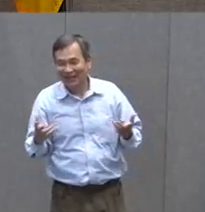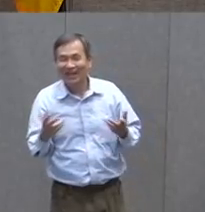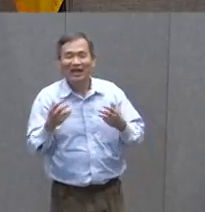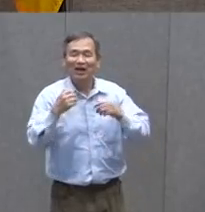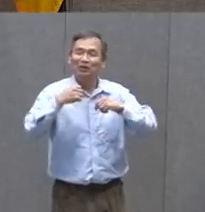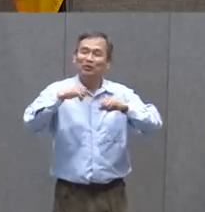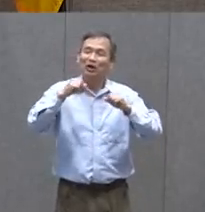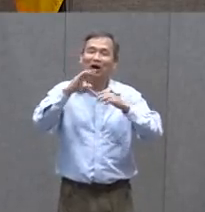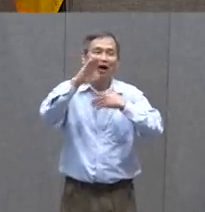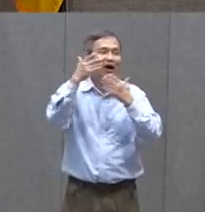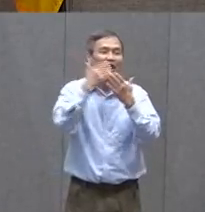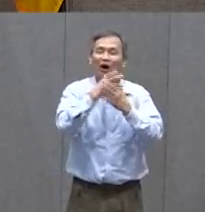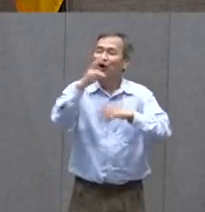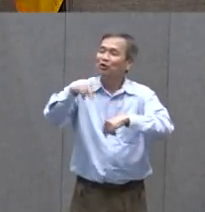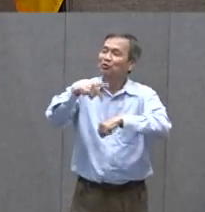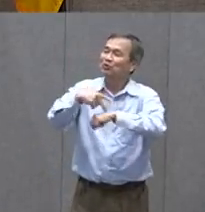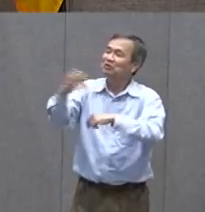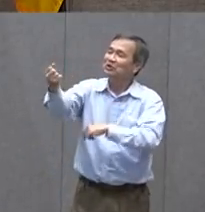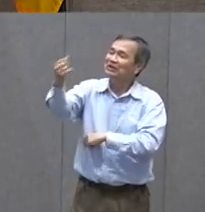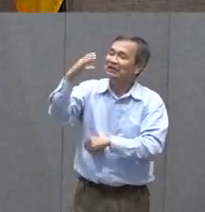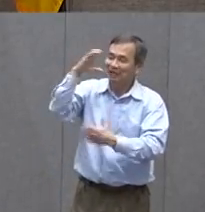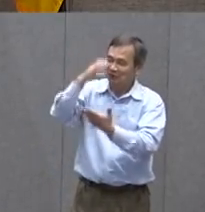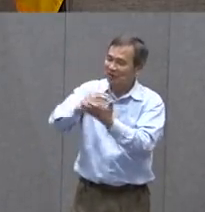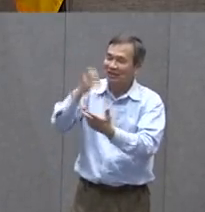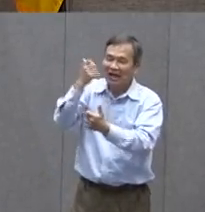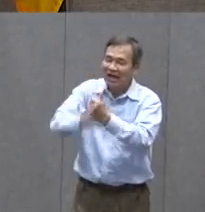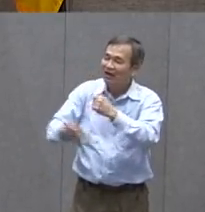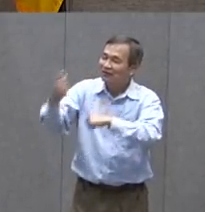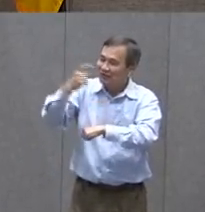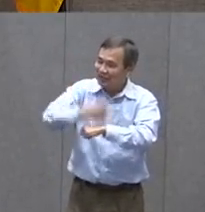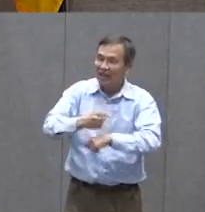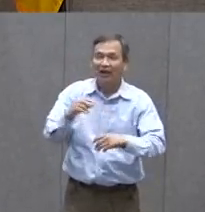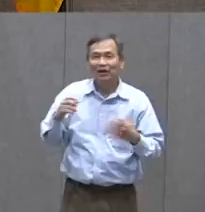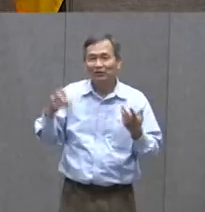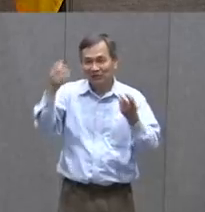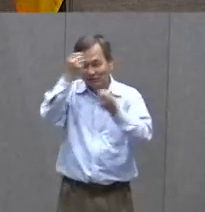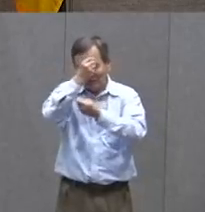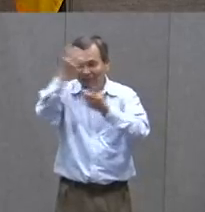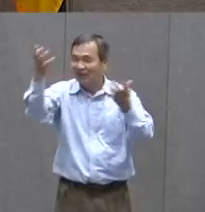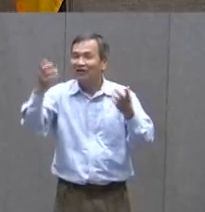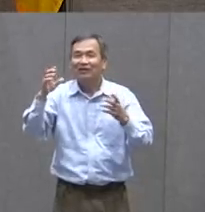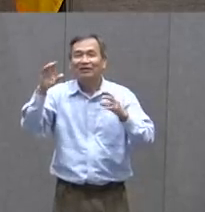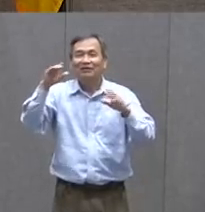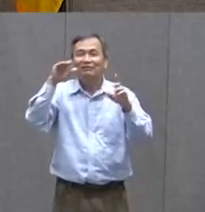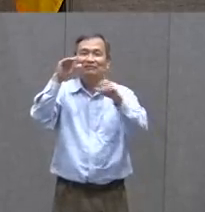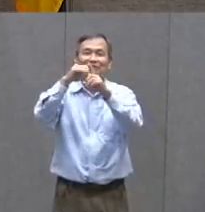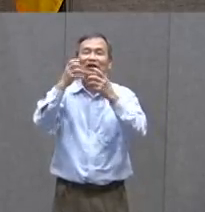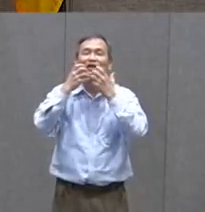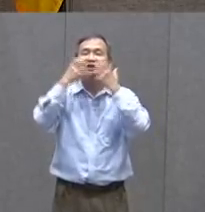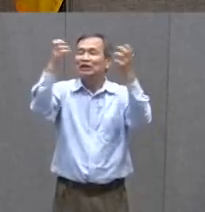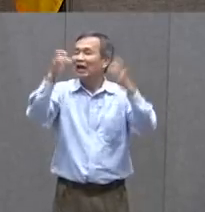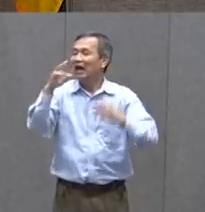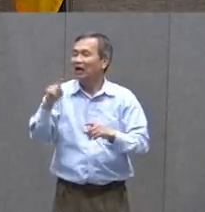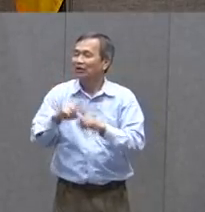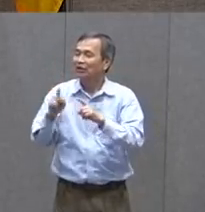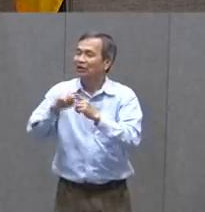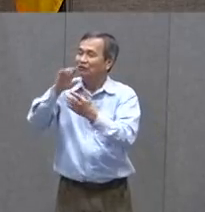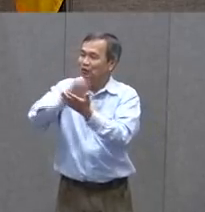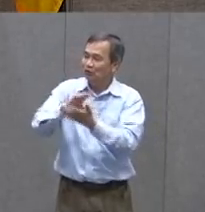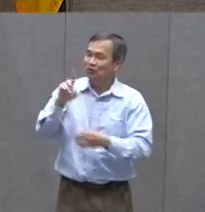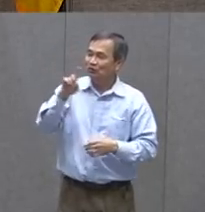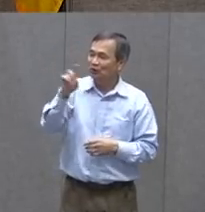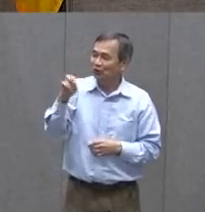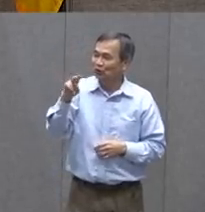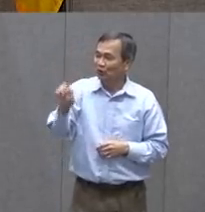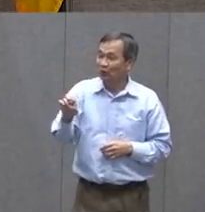But all the principals have been sending us pictures. So each day we're going to be giving a shout out to a school in a different zone. So we'll be sure to include zone four.